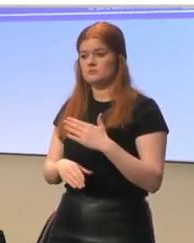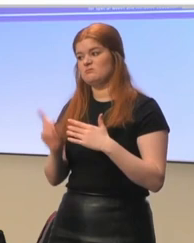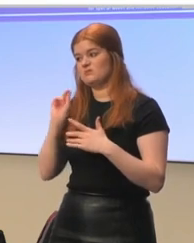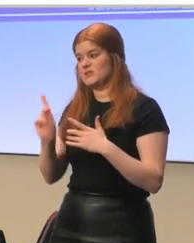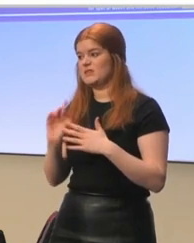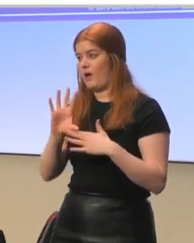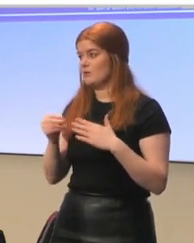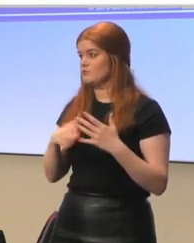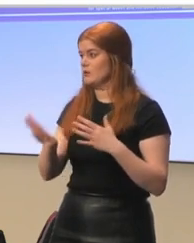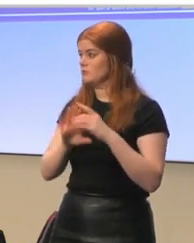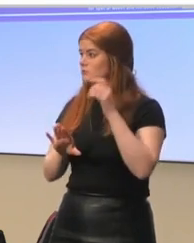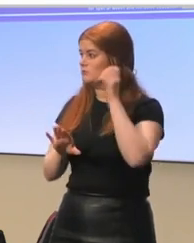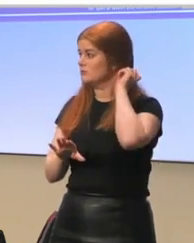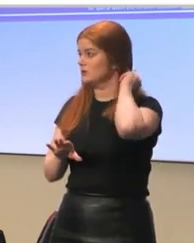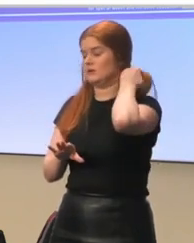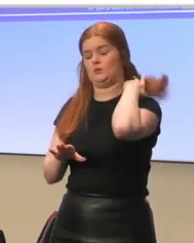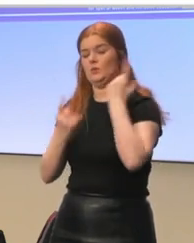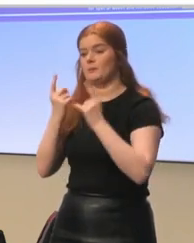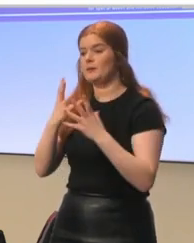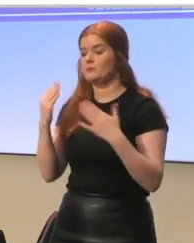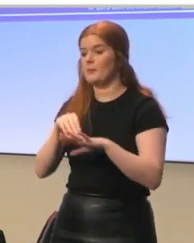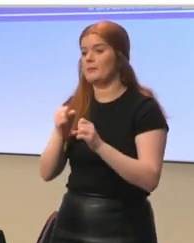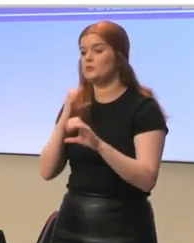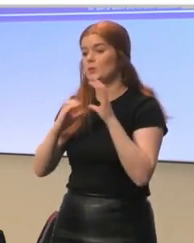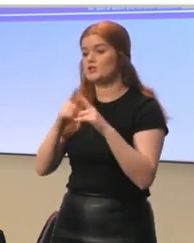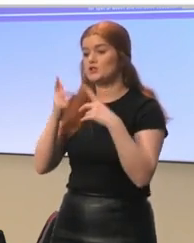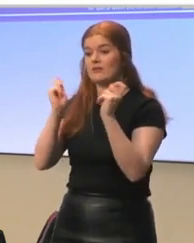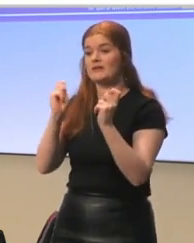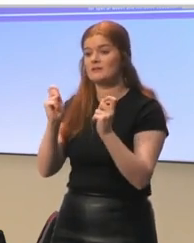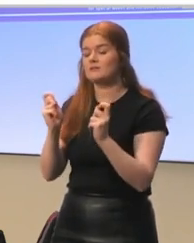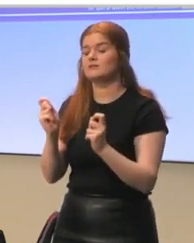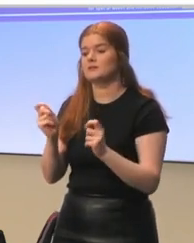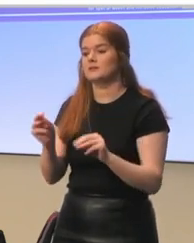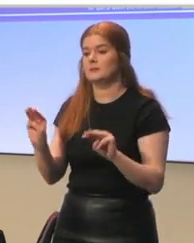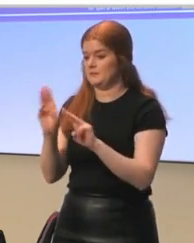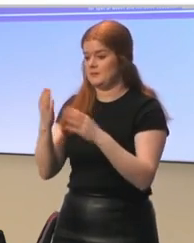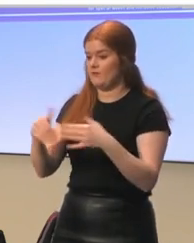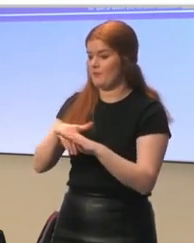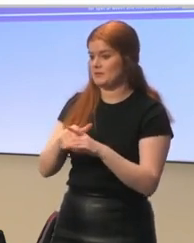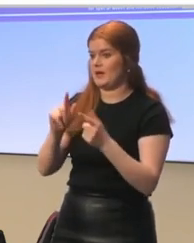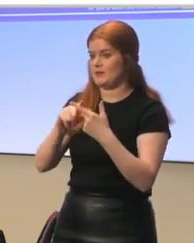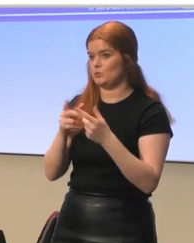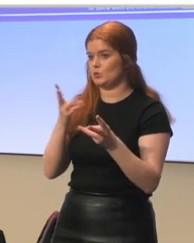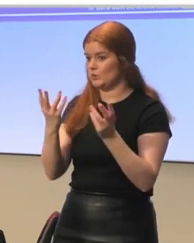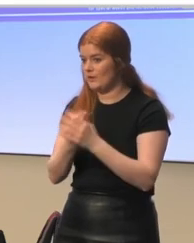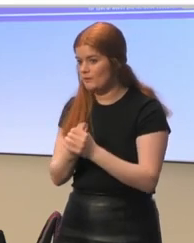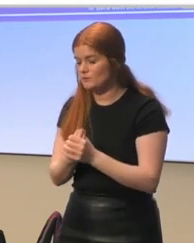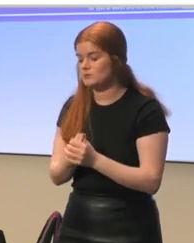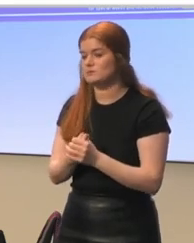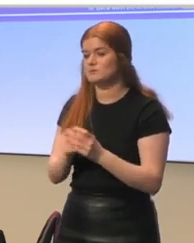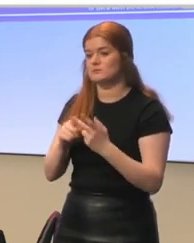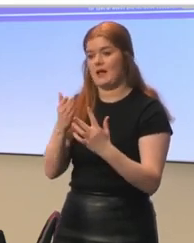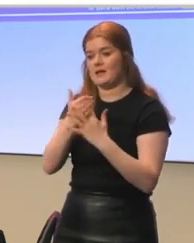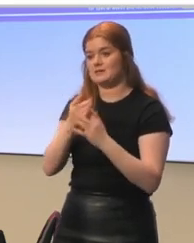communication and training, participation and cooperation, access and